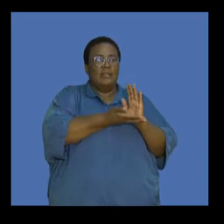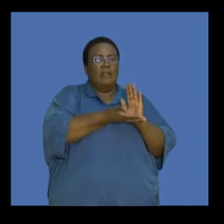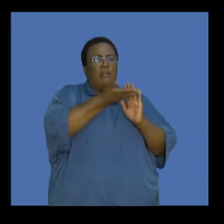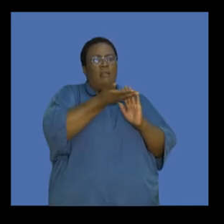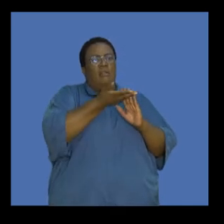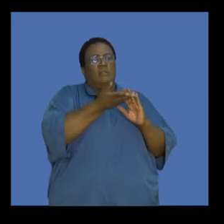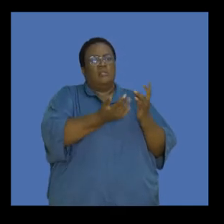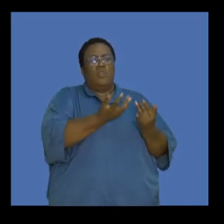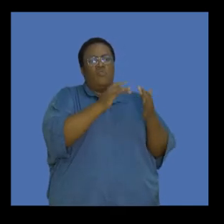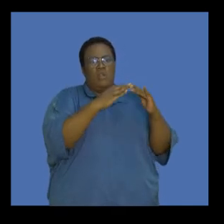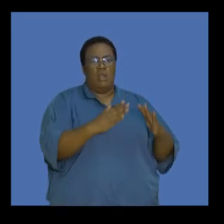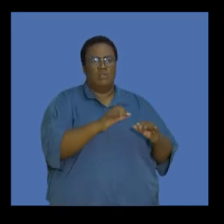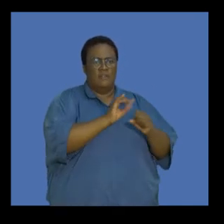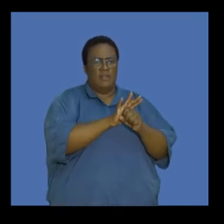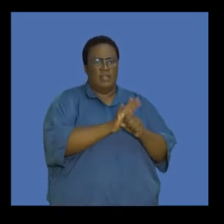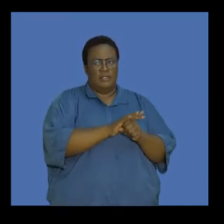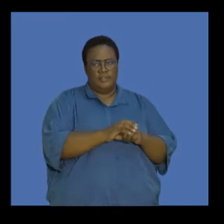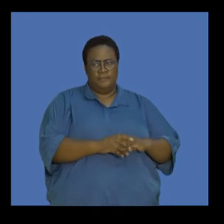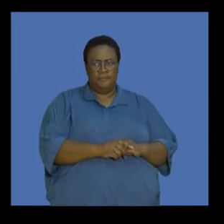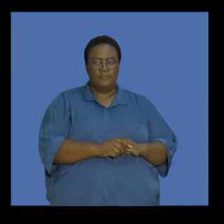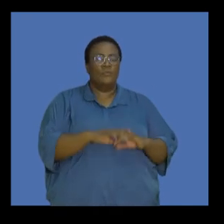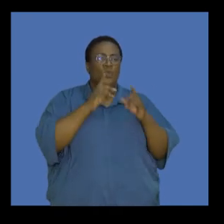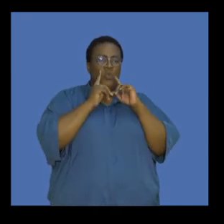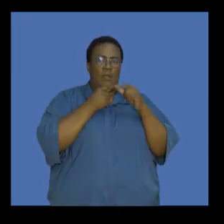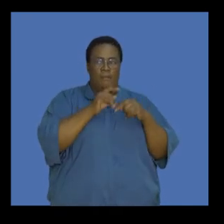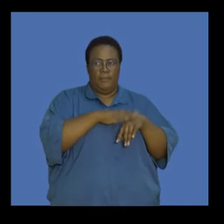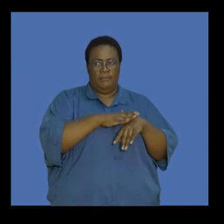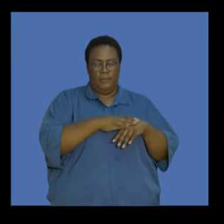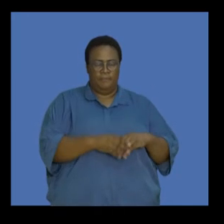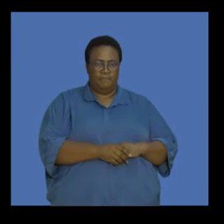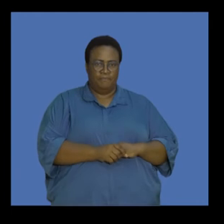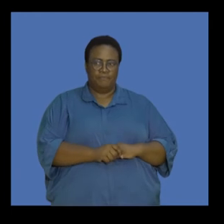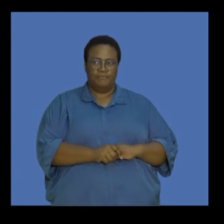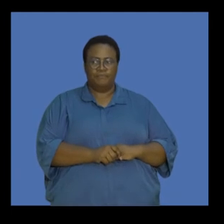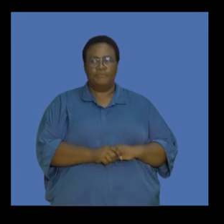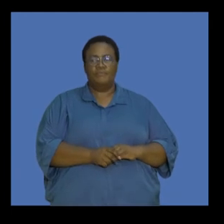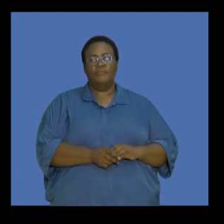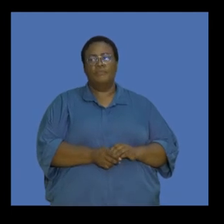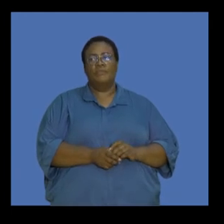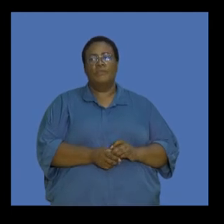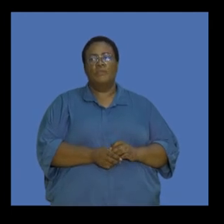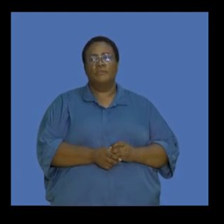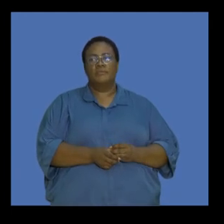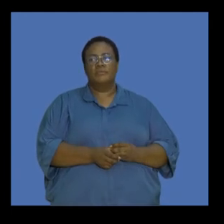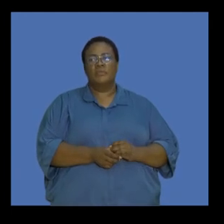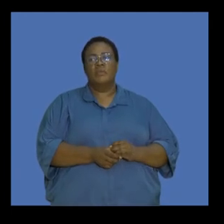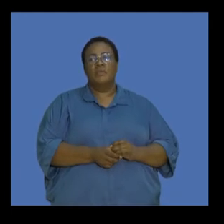enhanced greenhouse effect, which we'll talk about when we start looking at the impact that that has. So what is